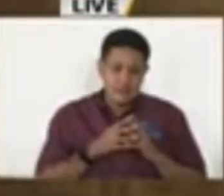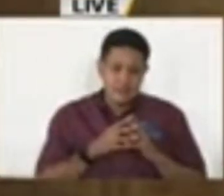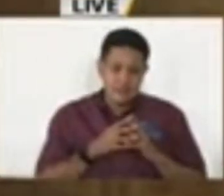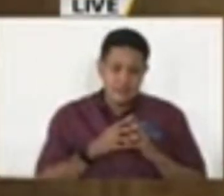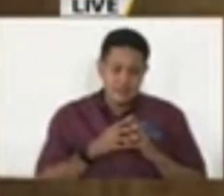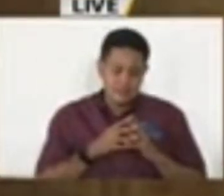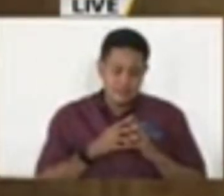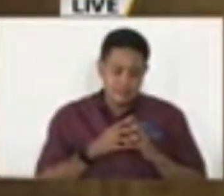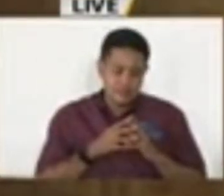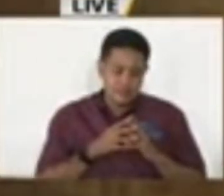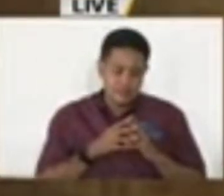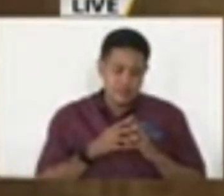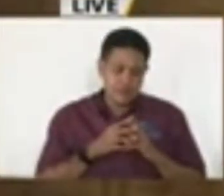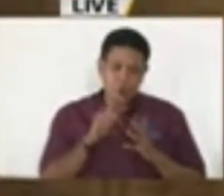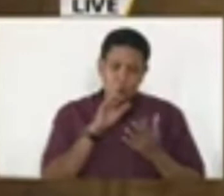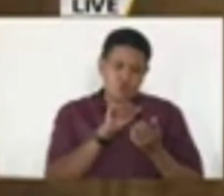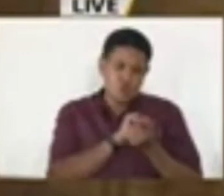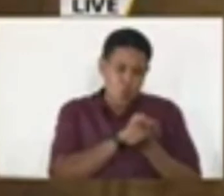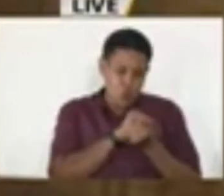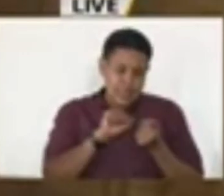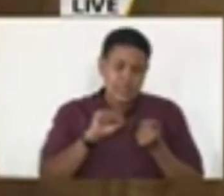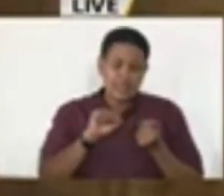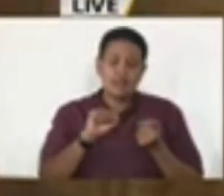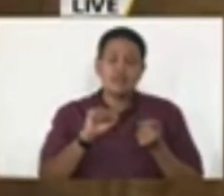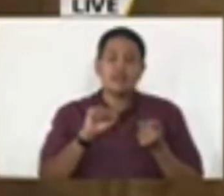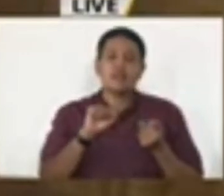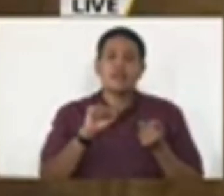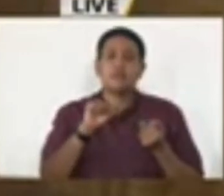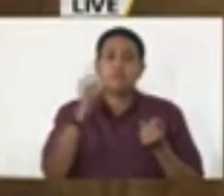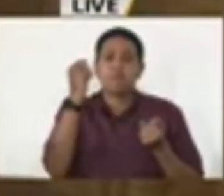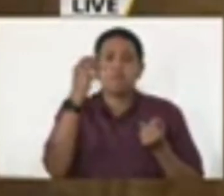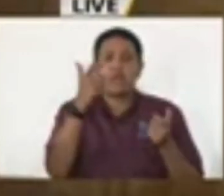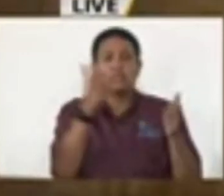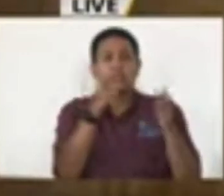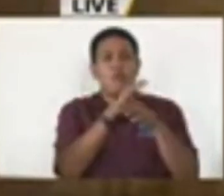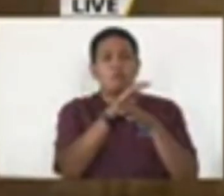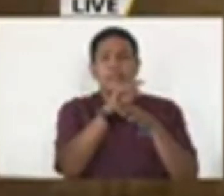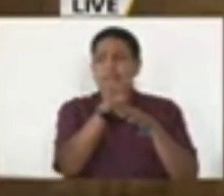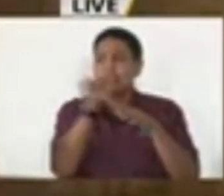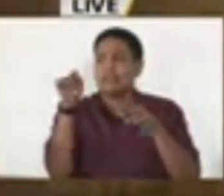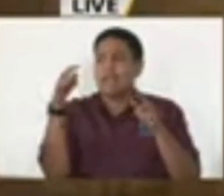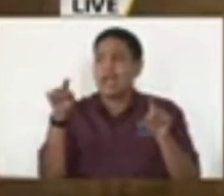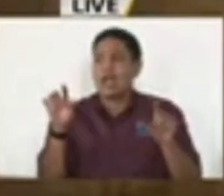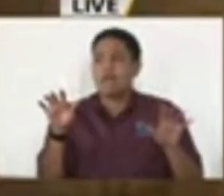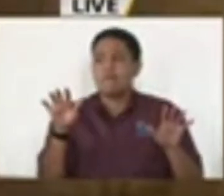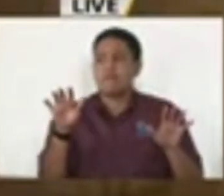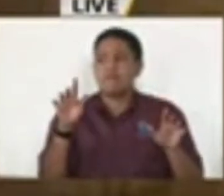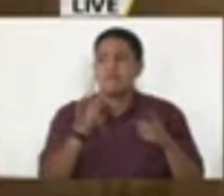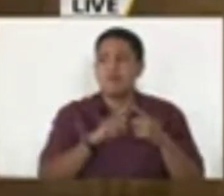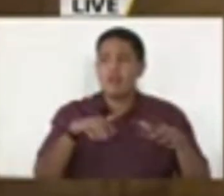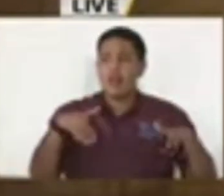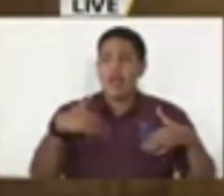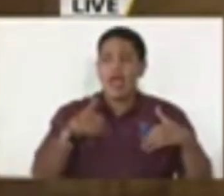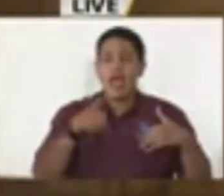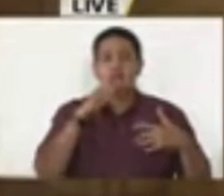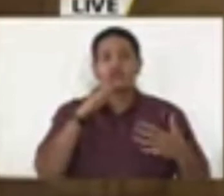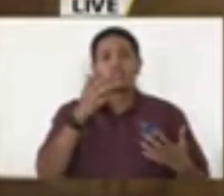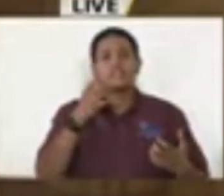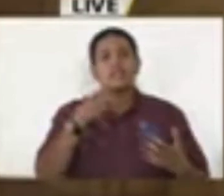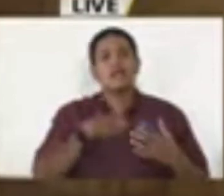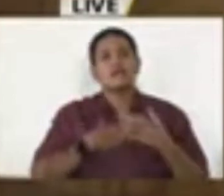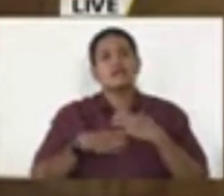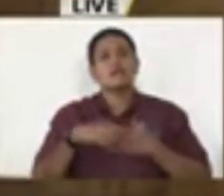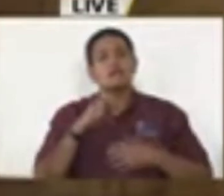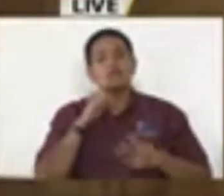It was ruining many small businesses, and it wasn't having the desired public